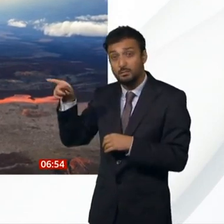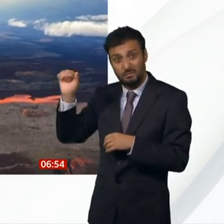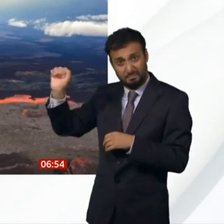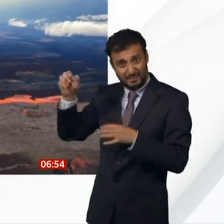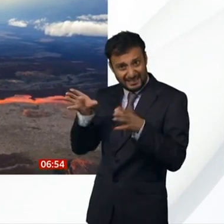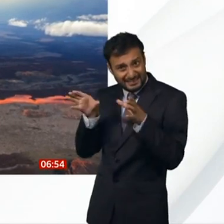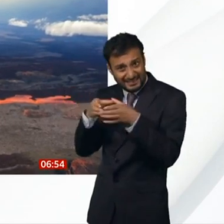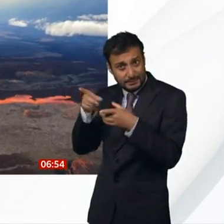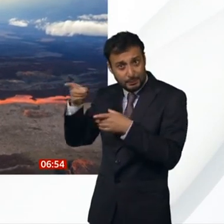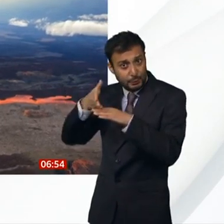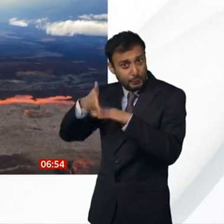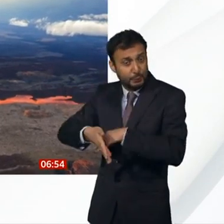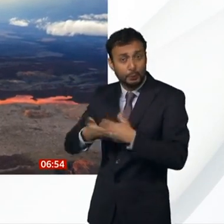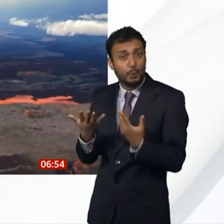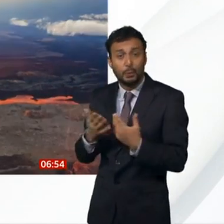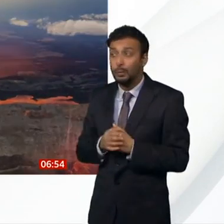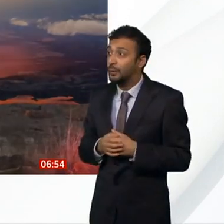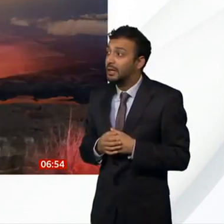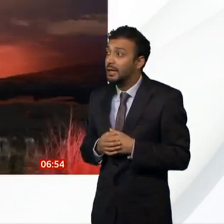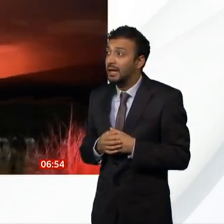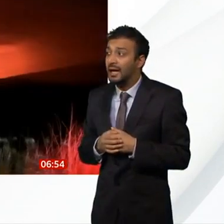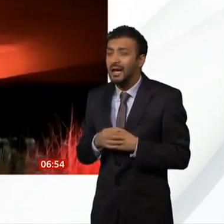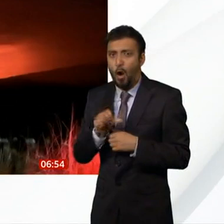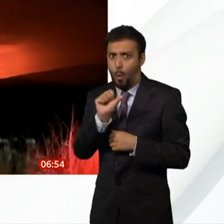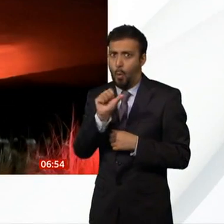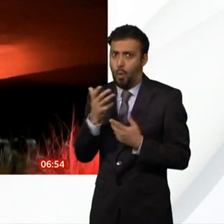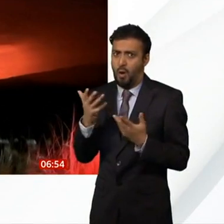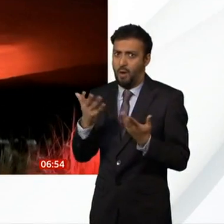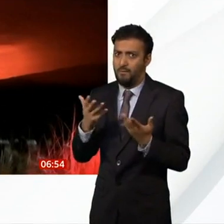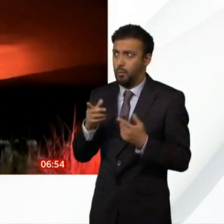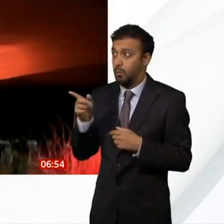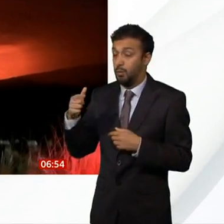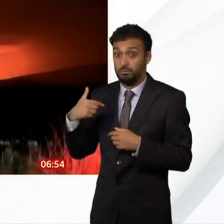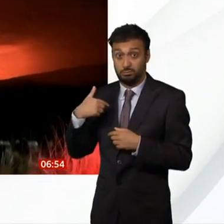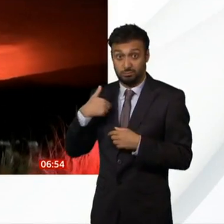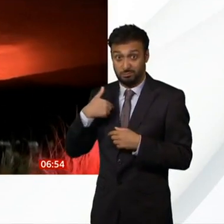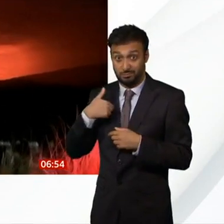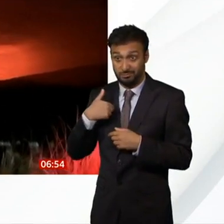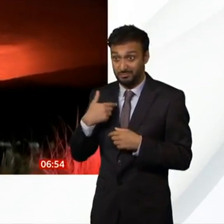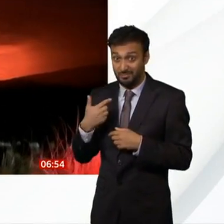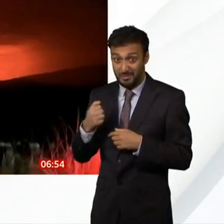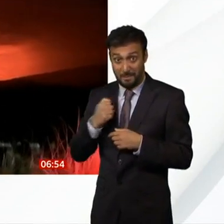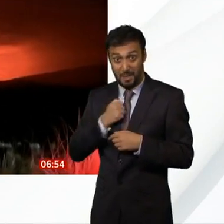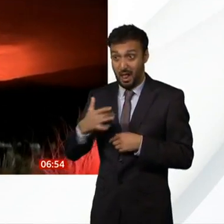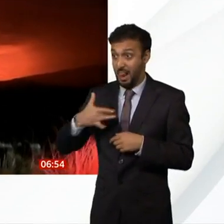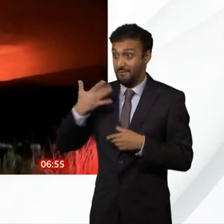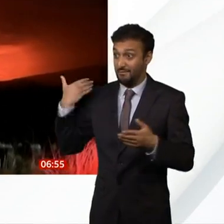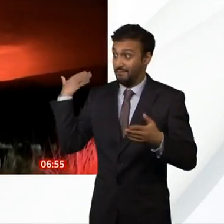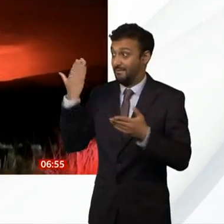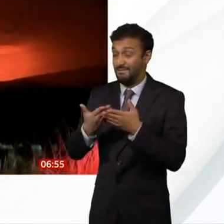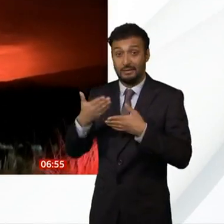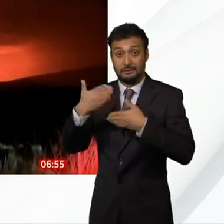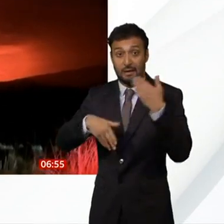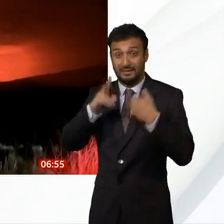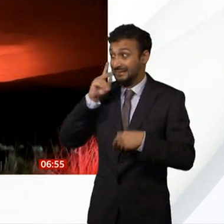big. You know, we've not seen this volcano erupt in my lifetime. And so obviously it's been